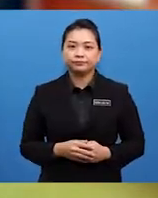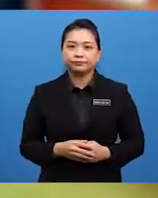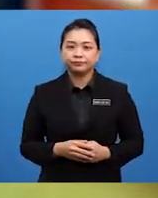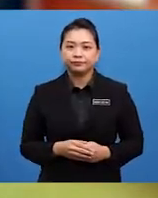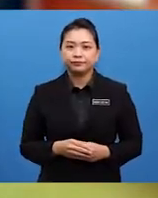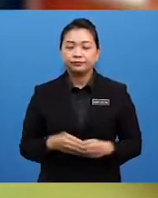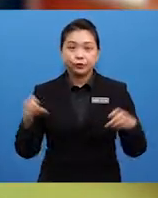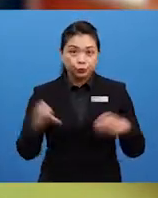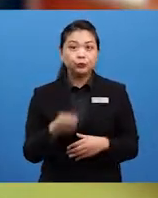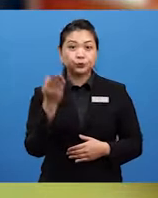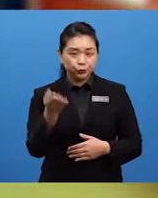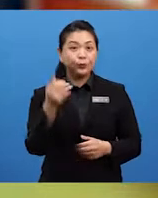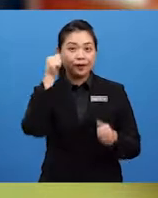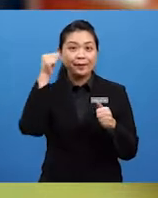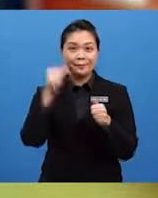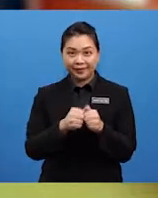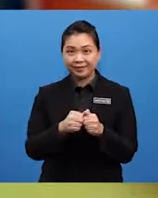Do you remember the story?